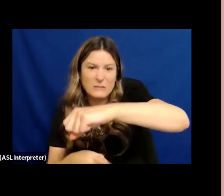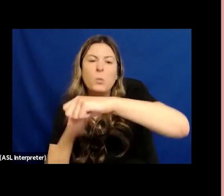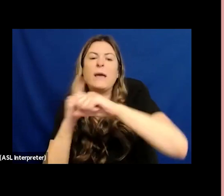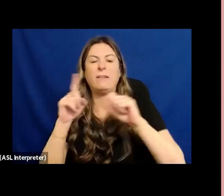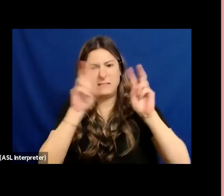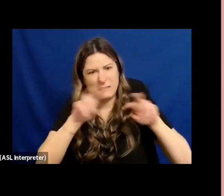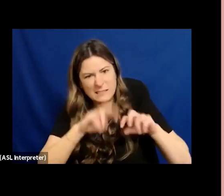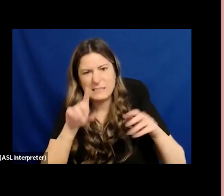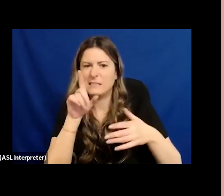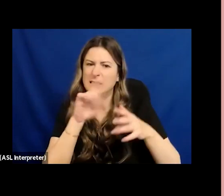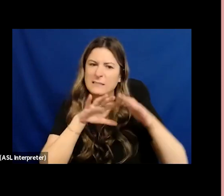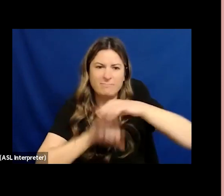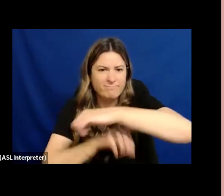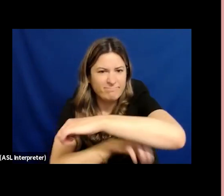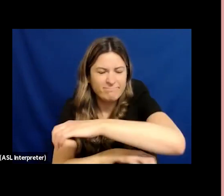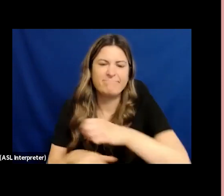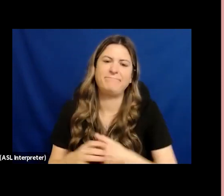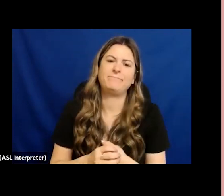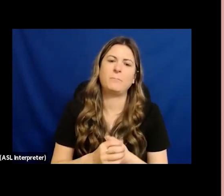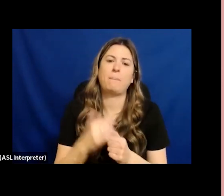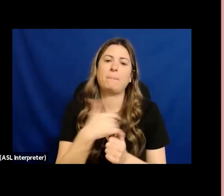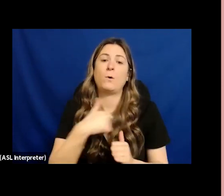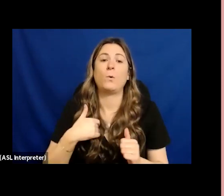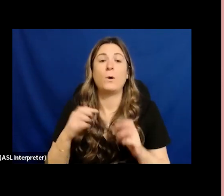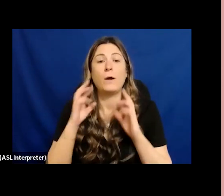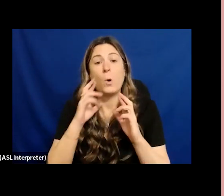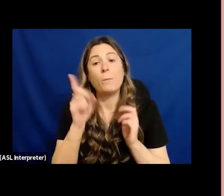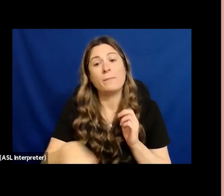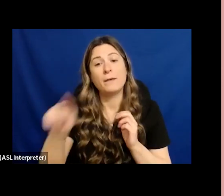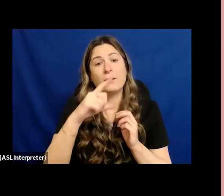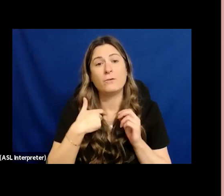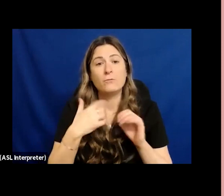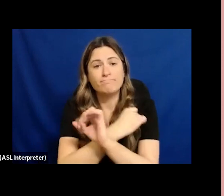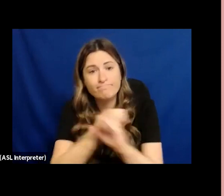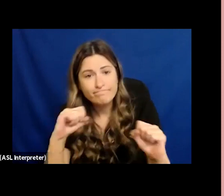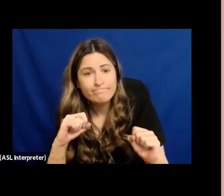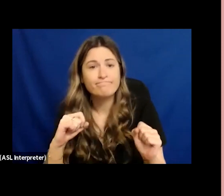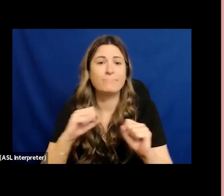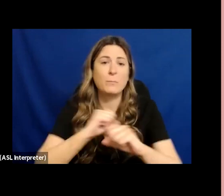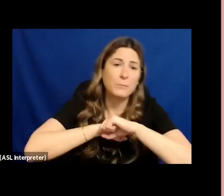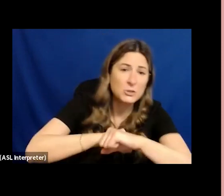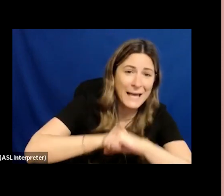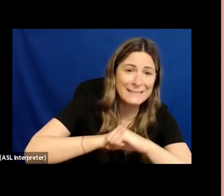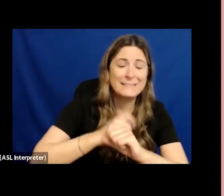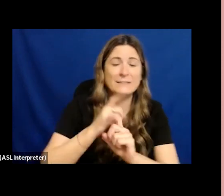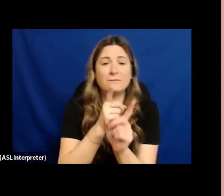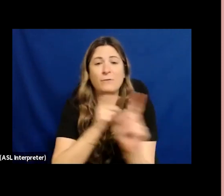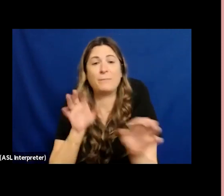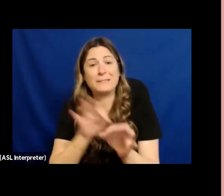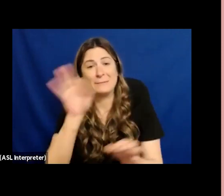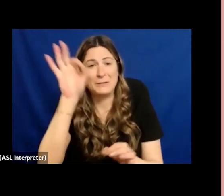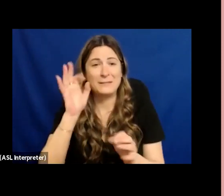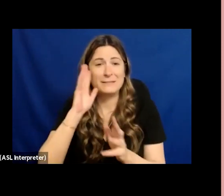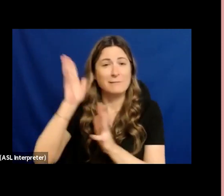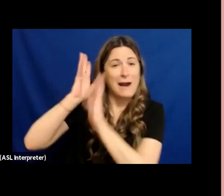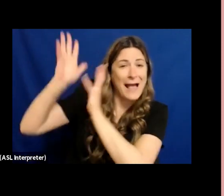be embraced by that special protection that we all ask for and that's the heart and the spirits of our ancestors in the land to watch